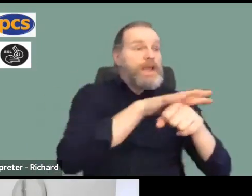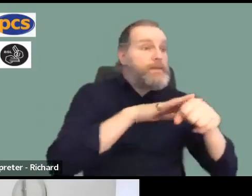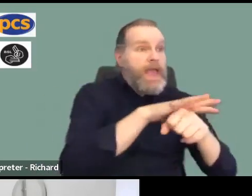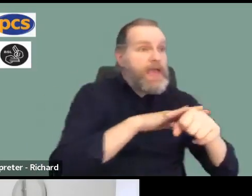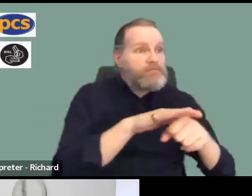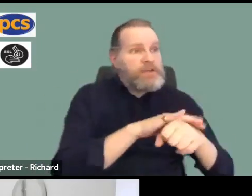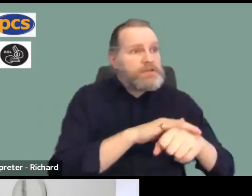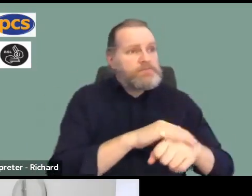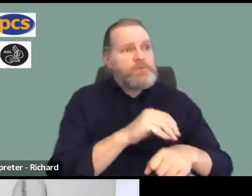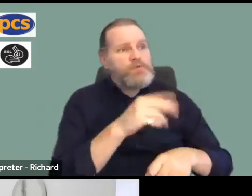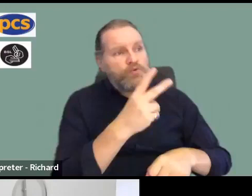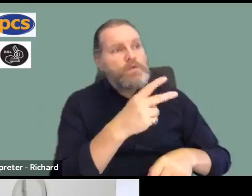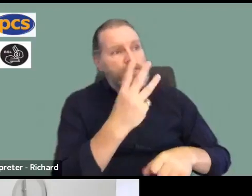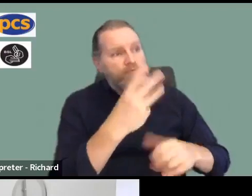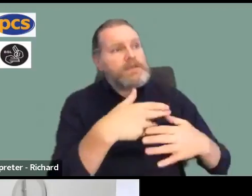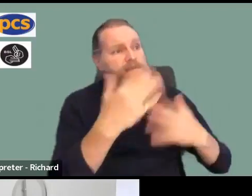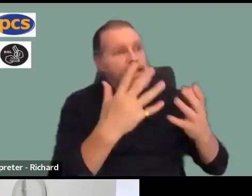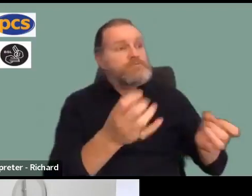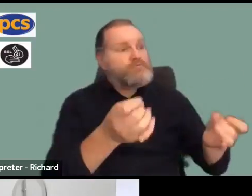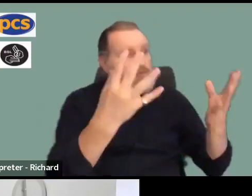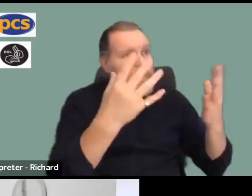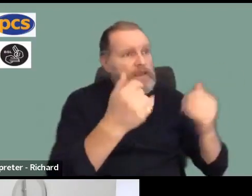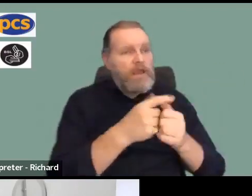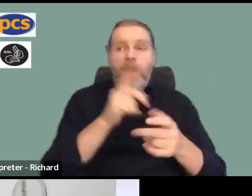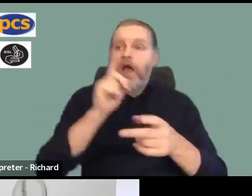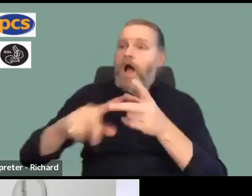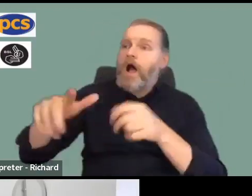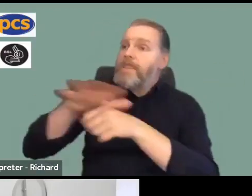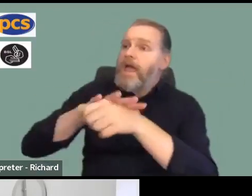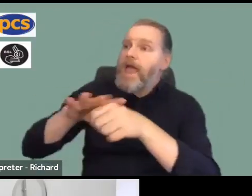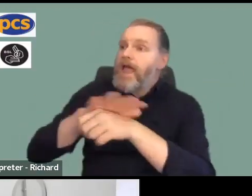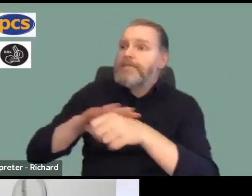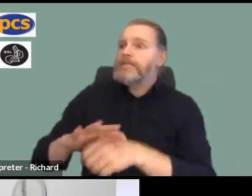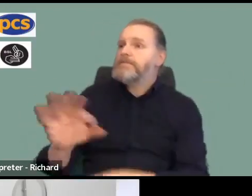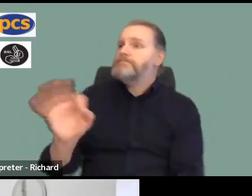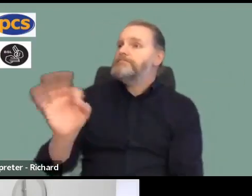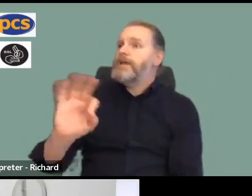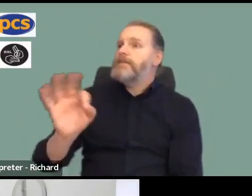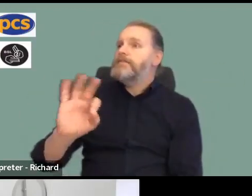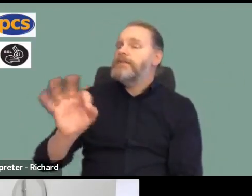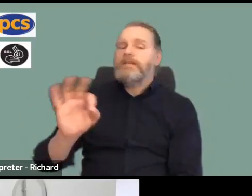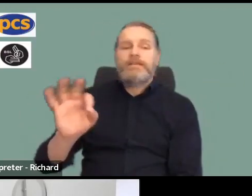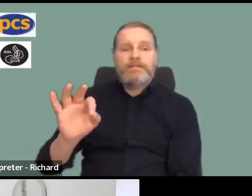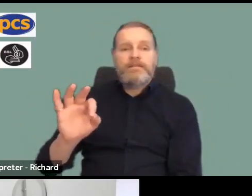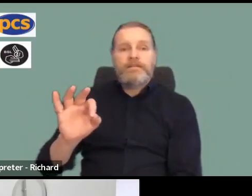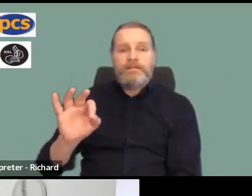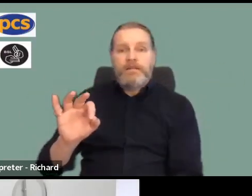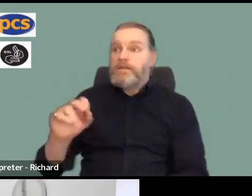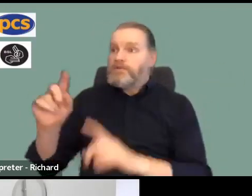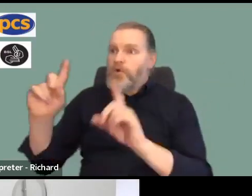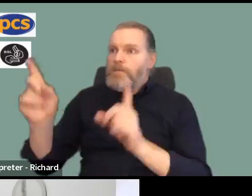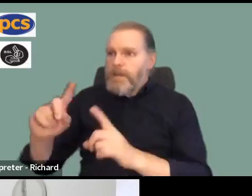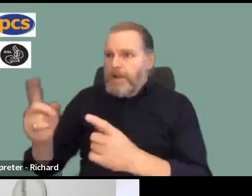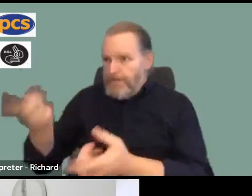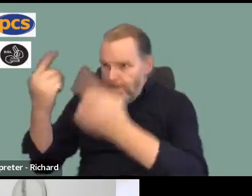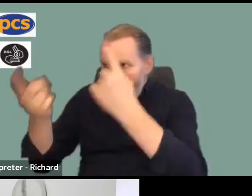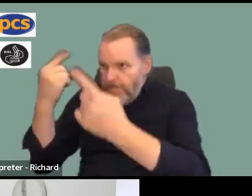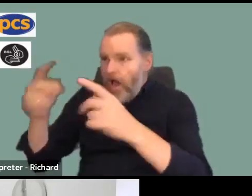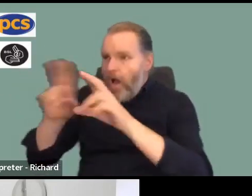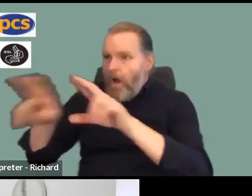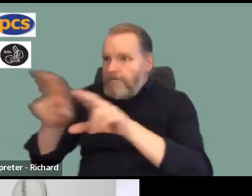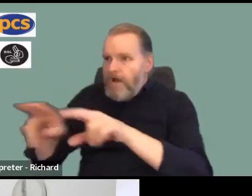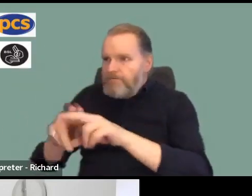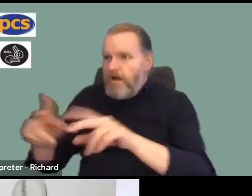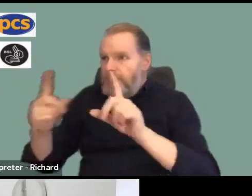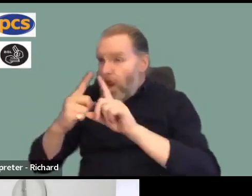and it means that the union may well consider in some parts of the action paying strike pay to people who may be asked to come out for longer periods